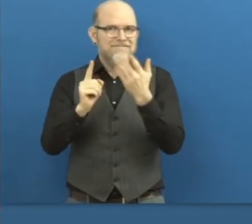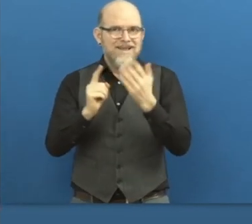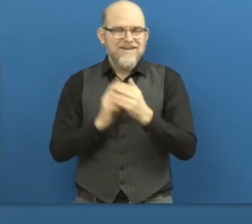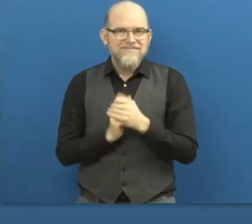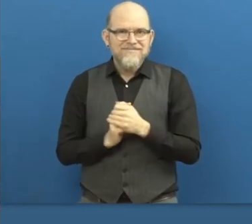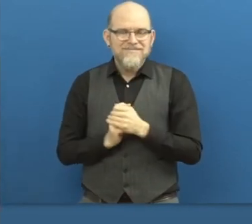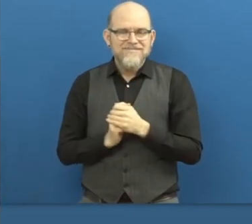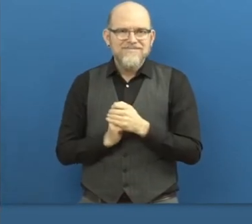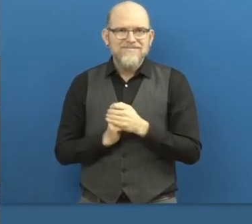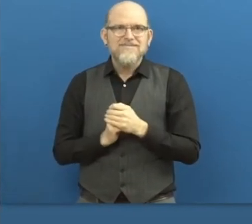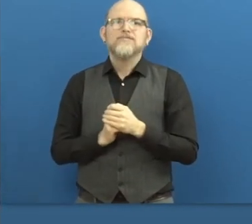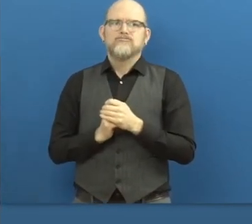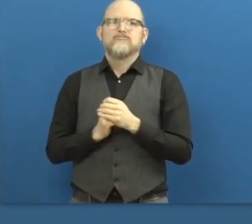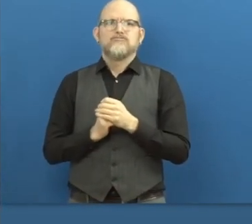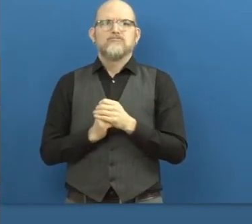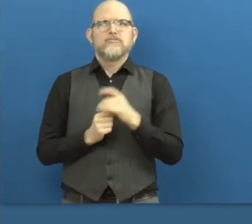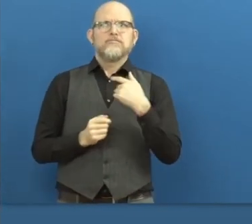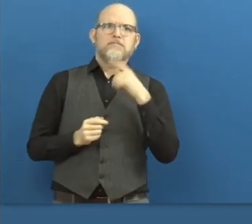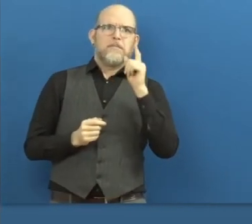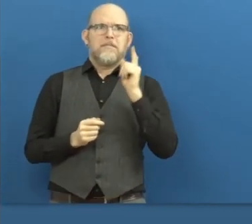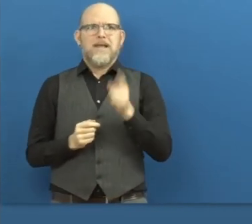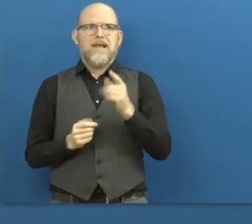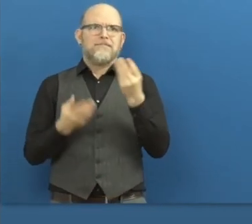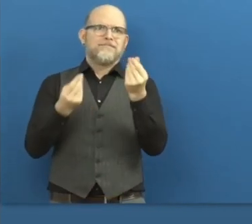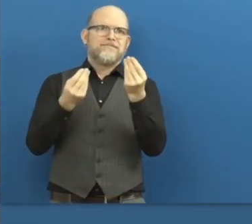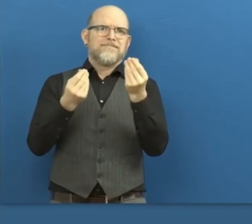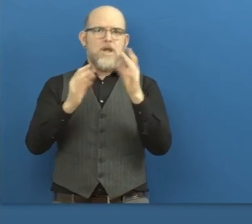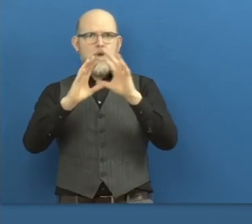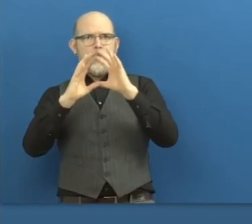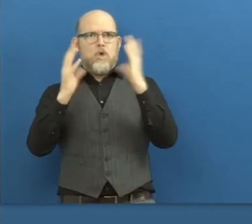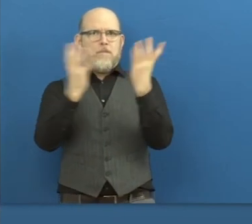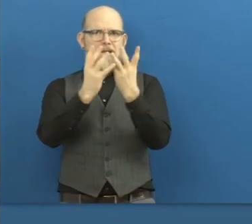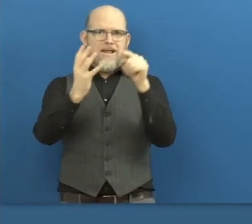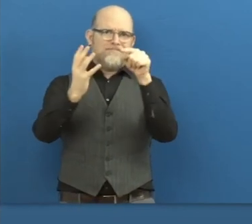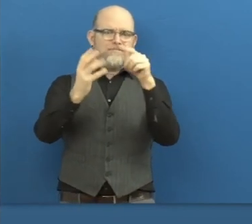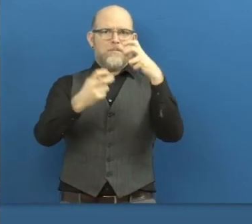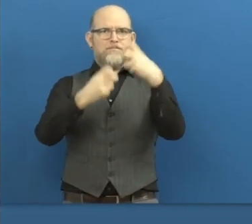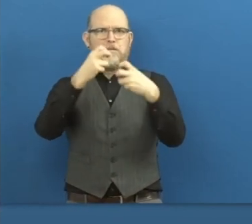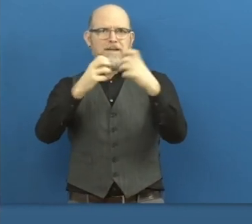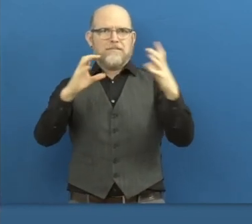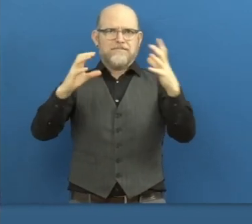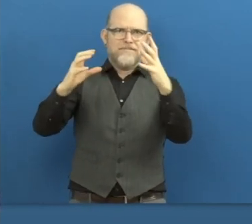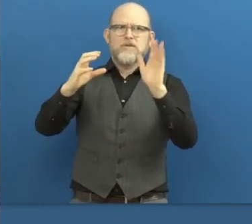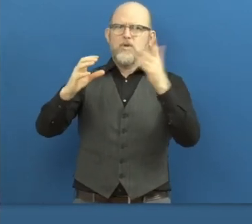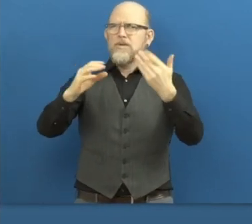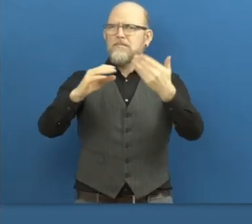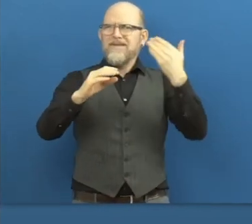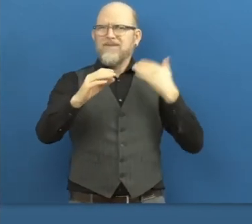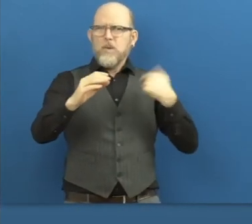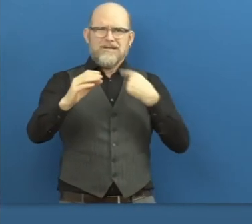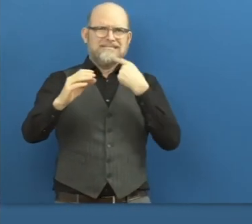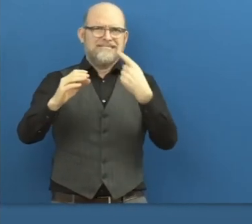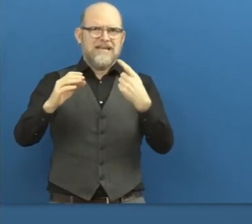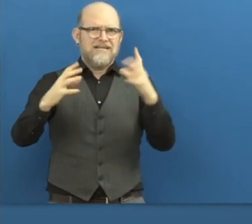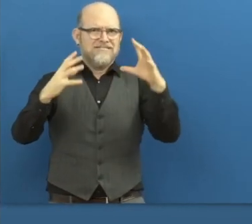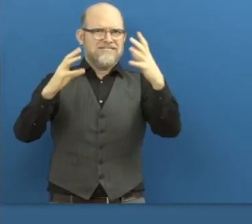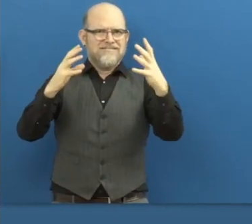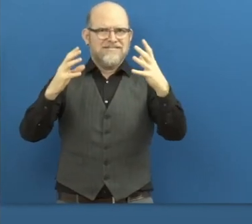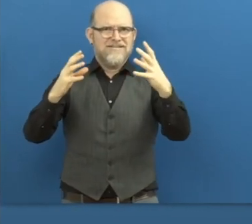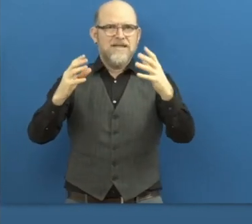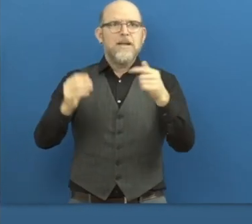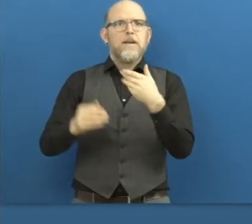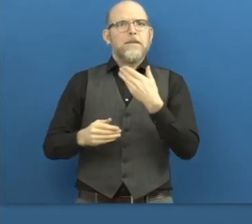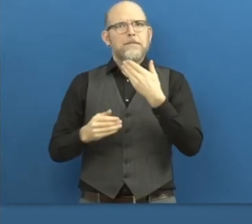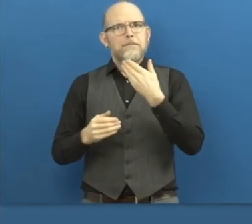a global problem, as we mentioned before. So the best way we can do that is to share knowledge and